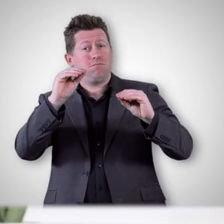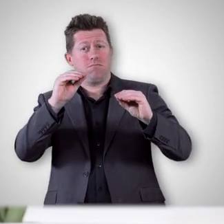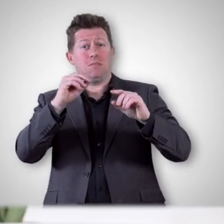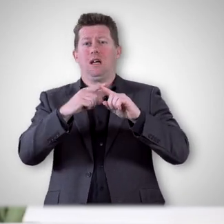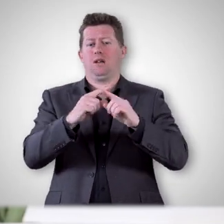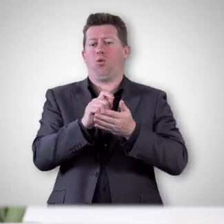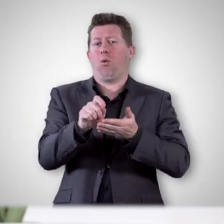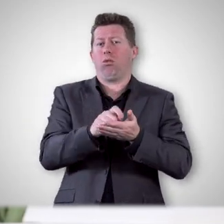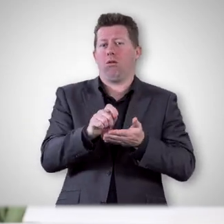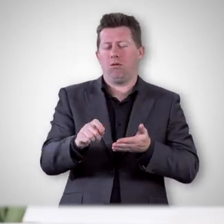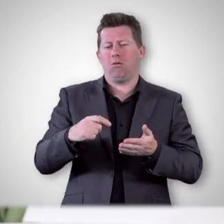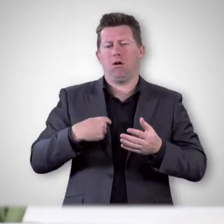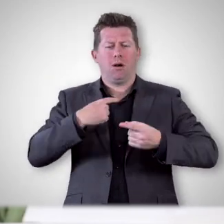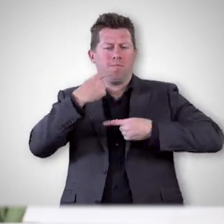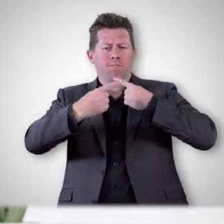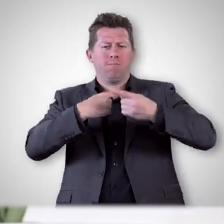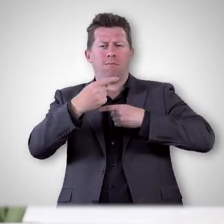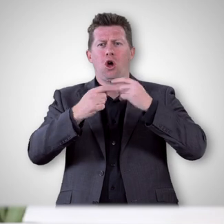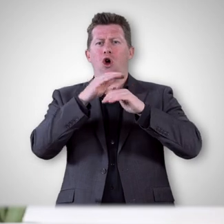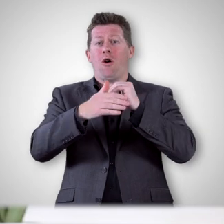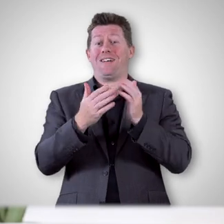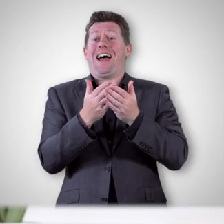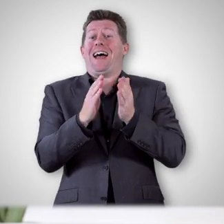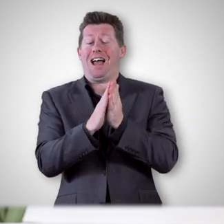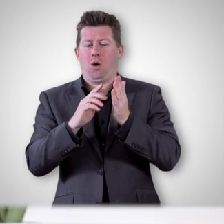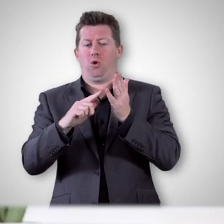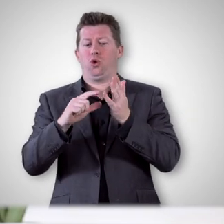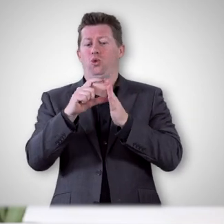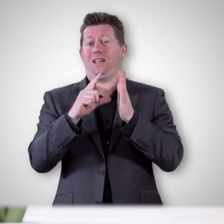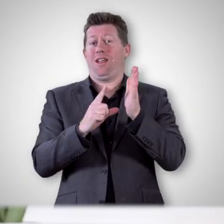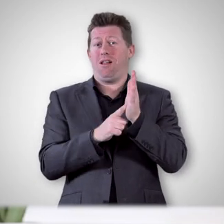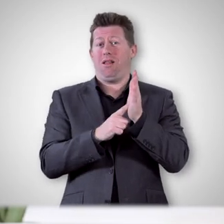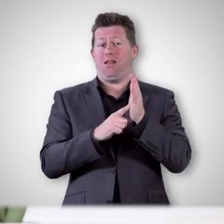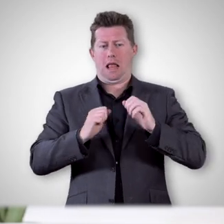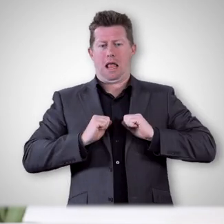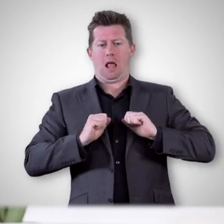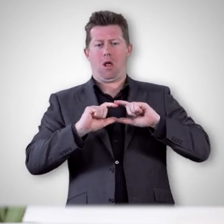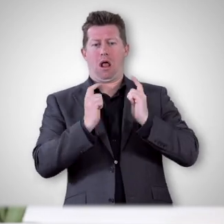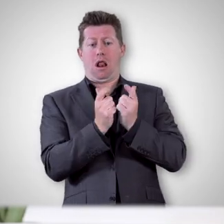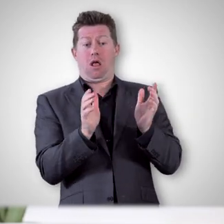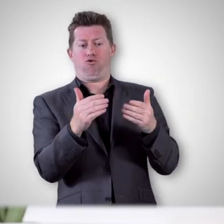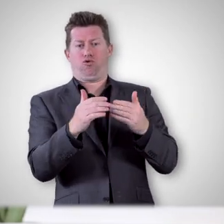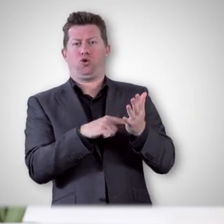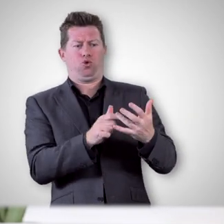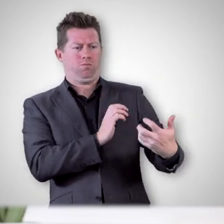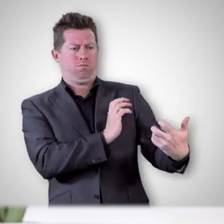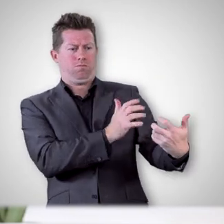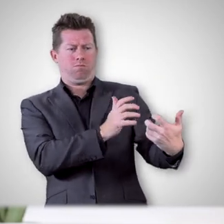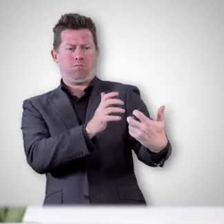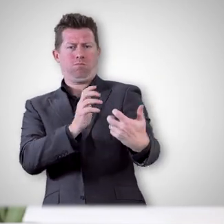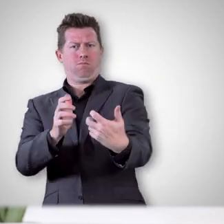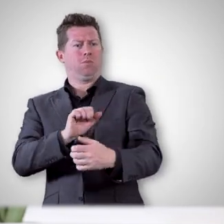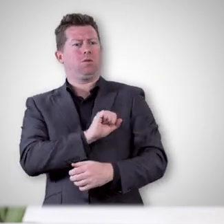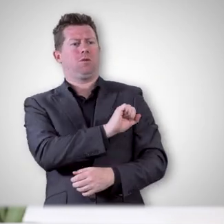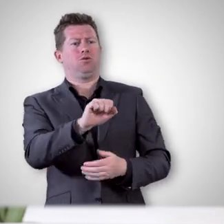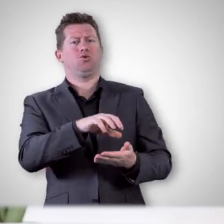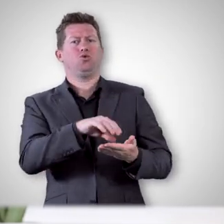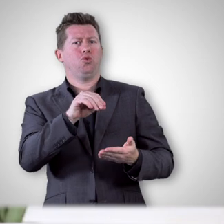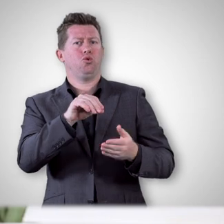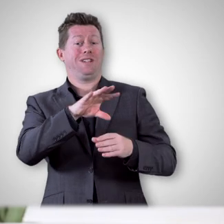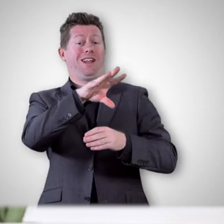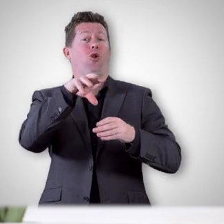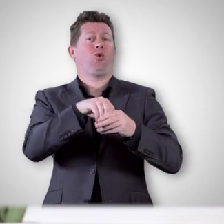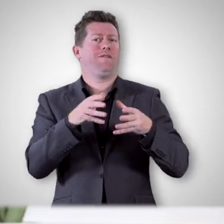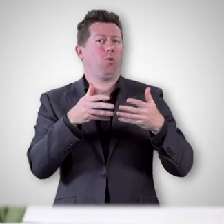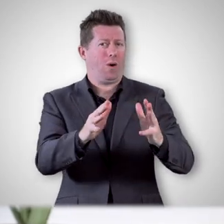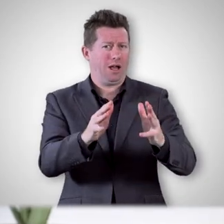and I am here today to talk to you about how to universally design our classrooms so we can better meet the needs of all of our learners in